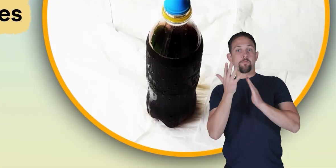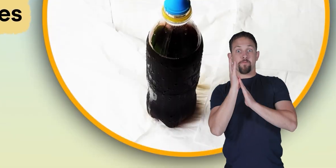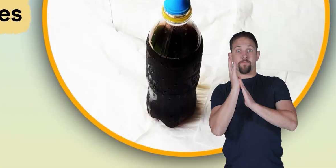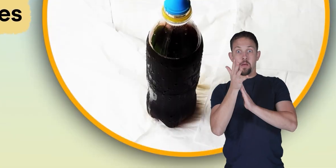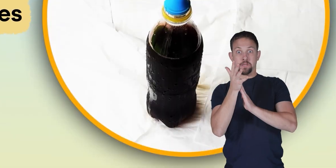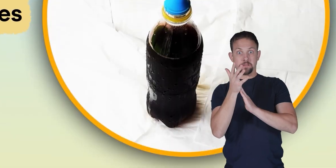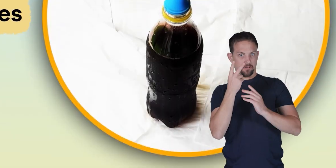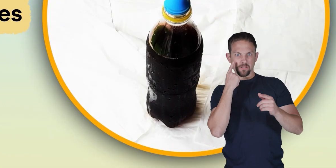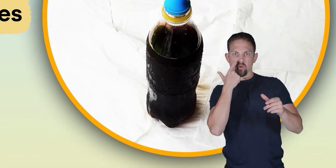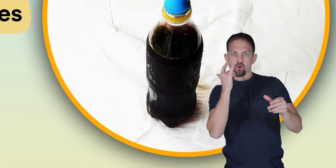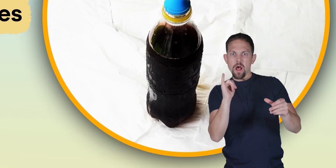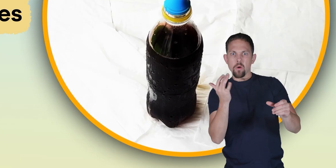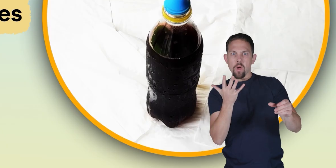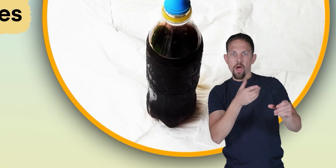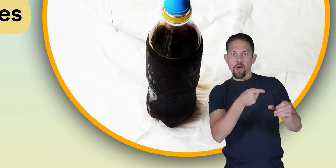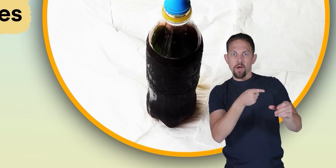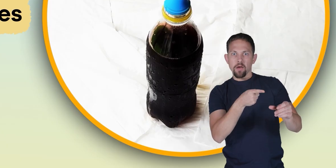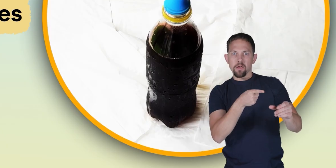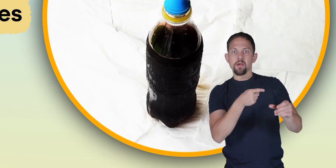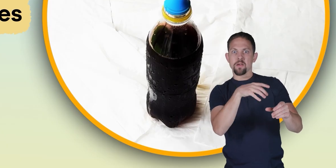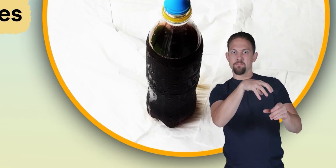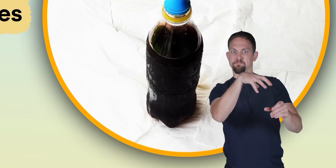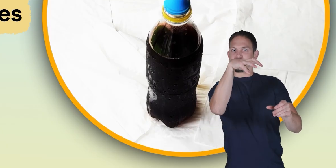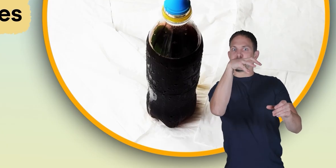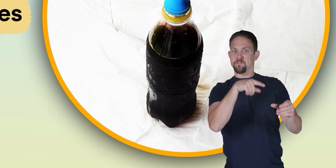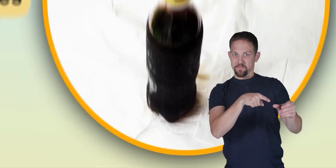here's what it looks like after five minutes